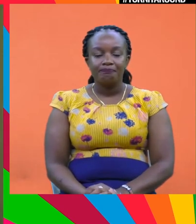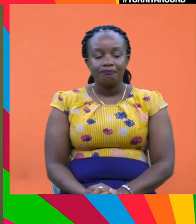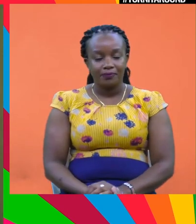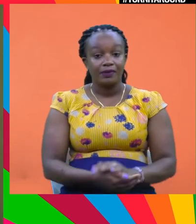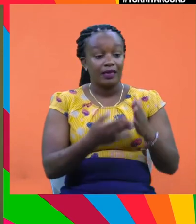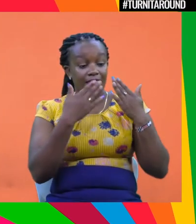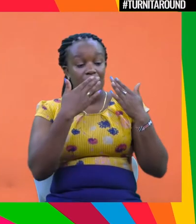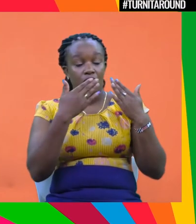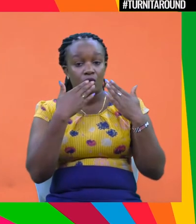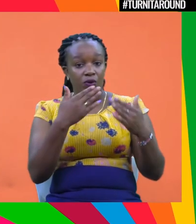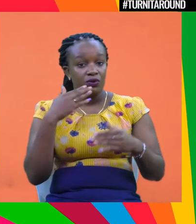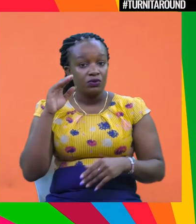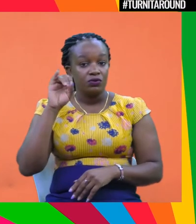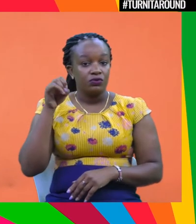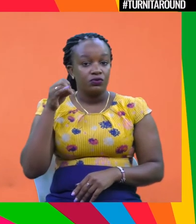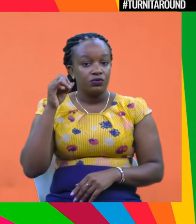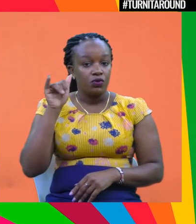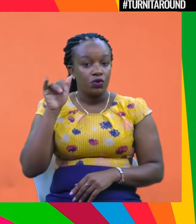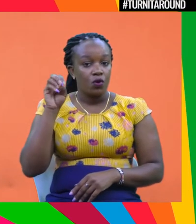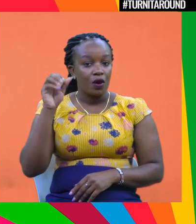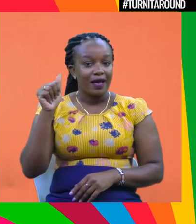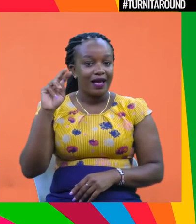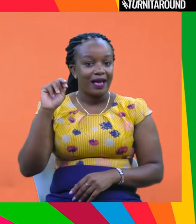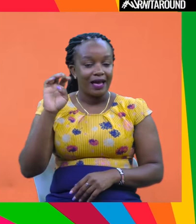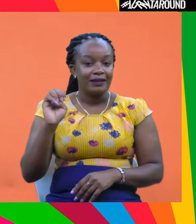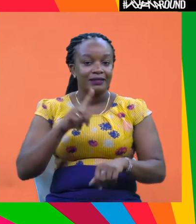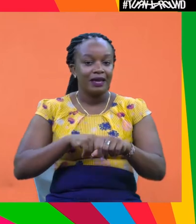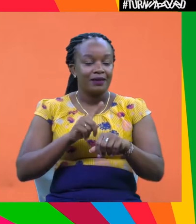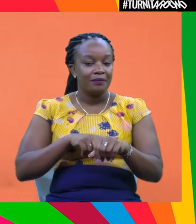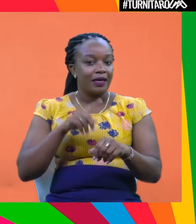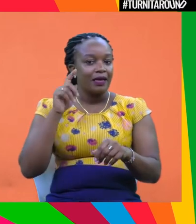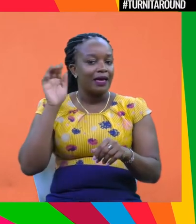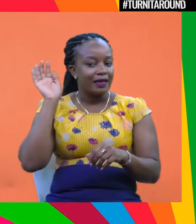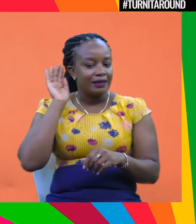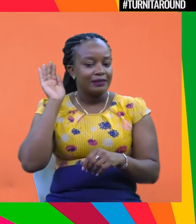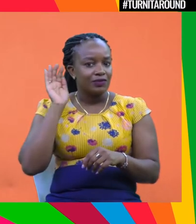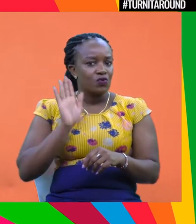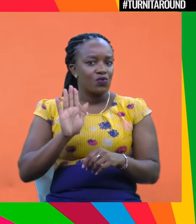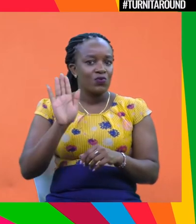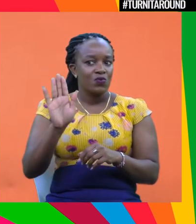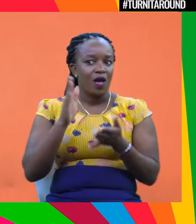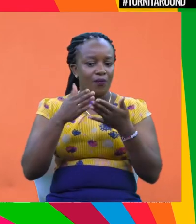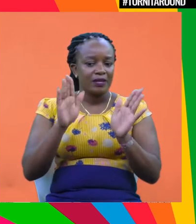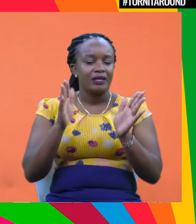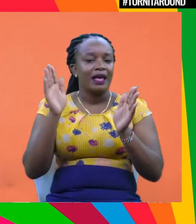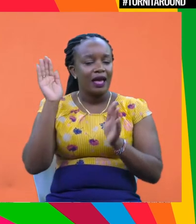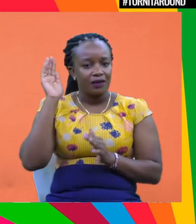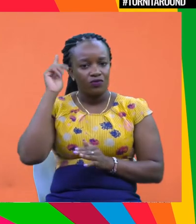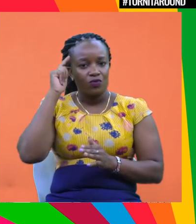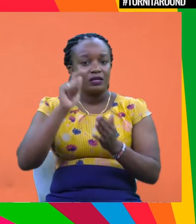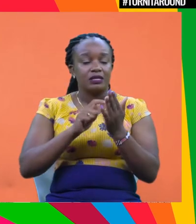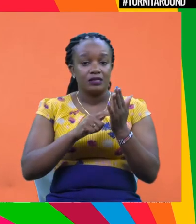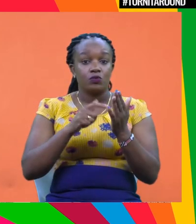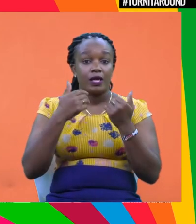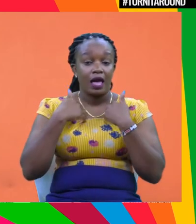Thank you, Johan. After listening to your opening, I just realized there's so much challenges, but then at the same